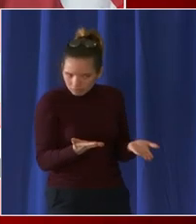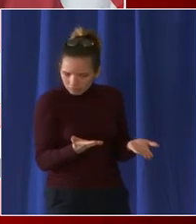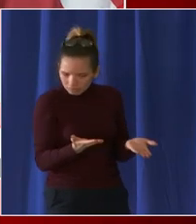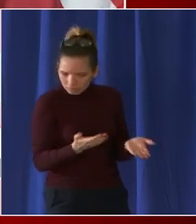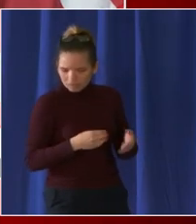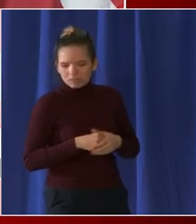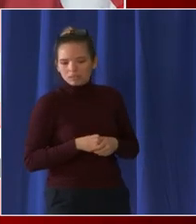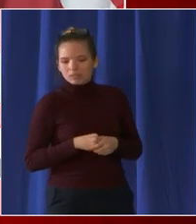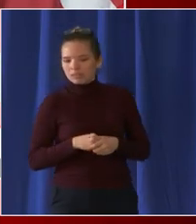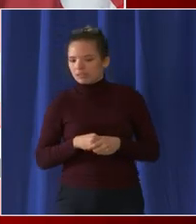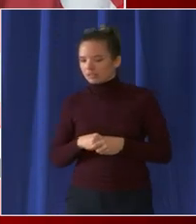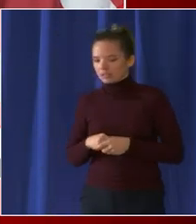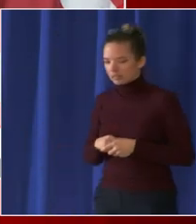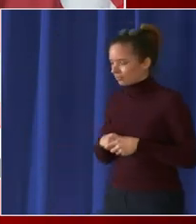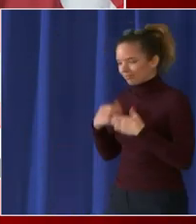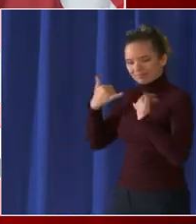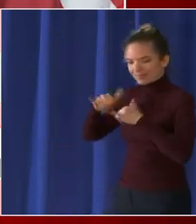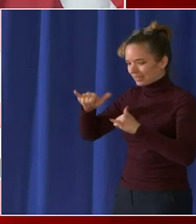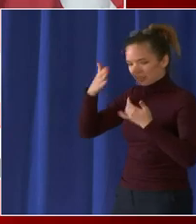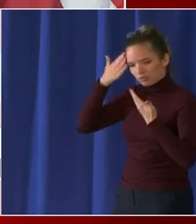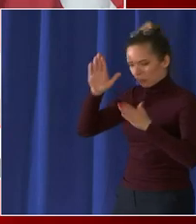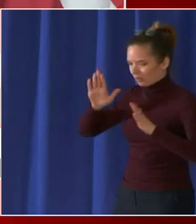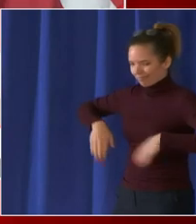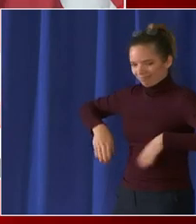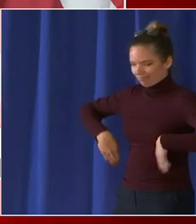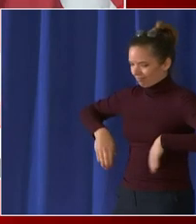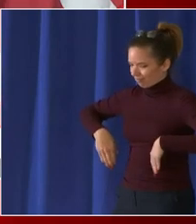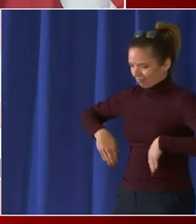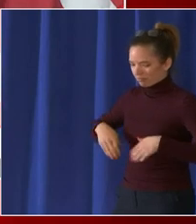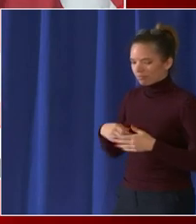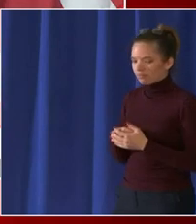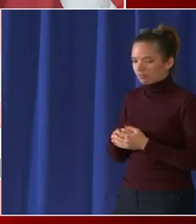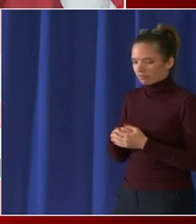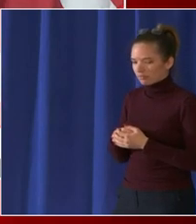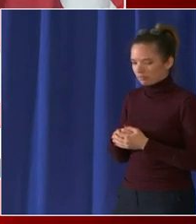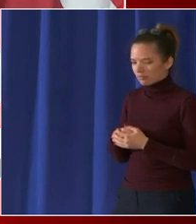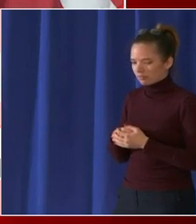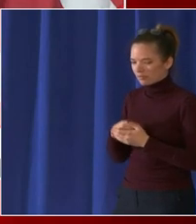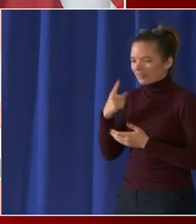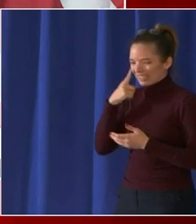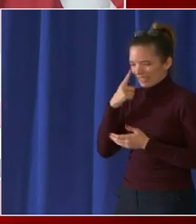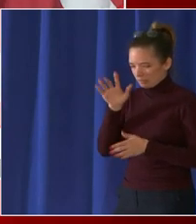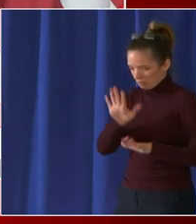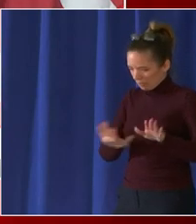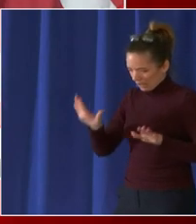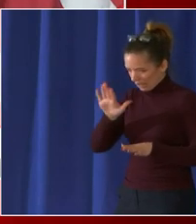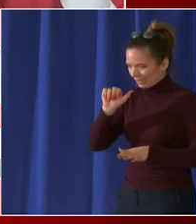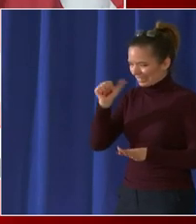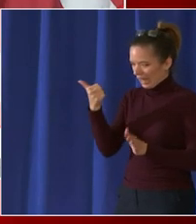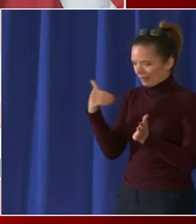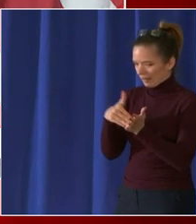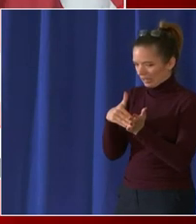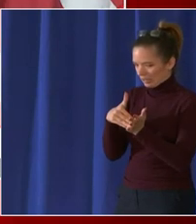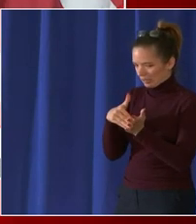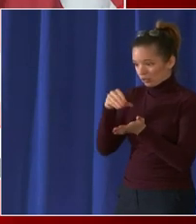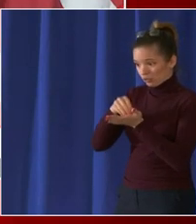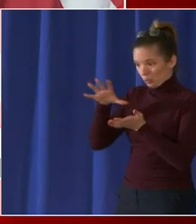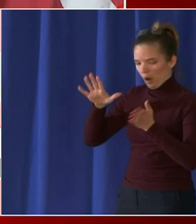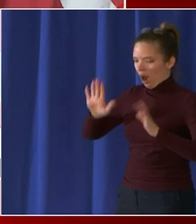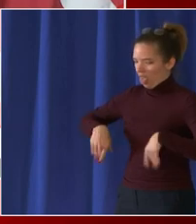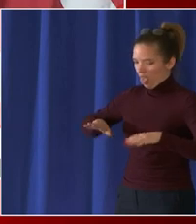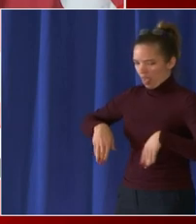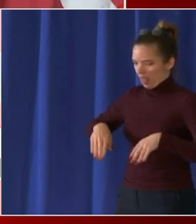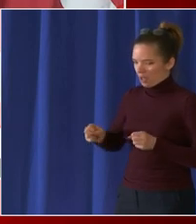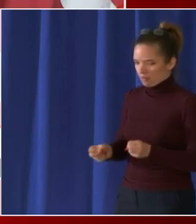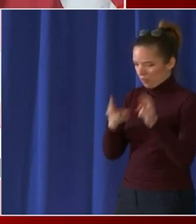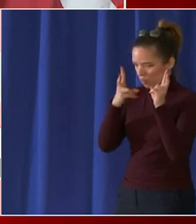um still about 10 000 kids who we need data from and uh there's there was